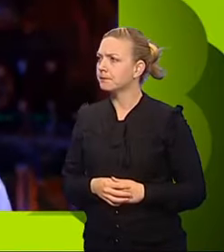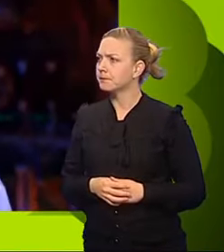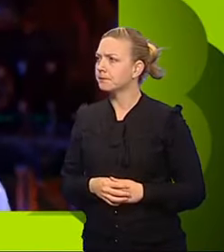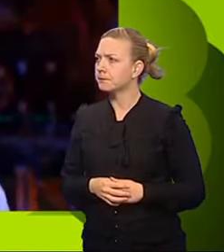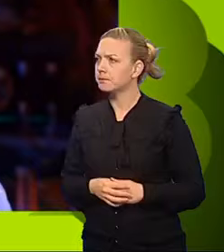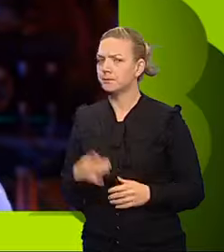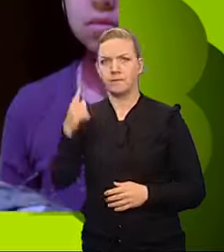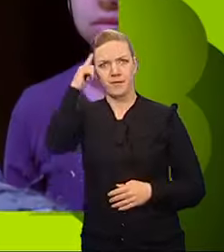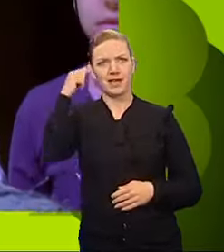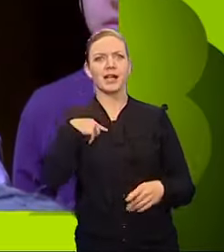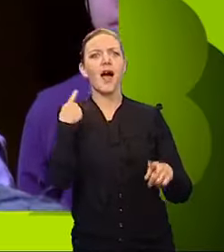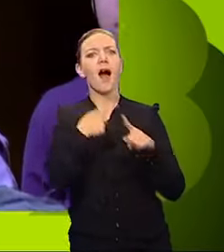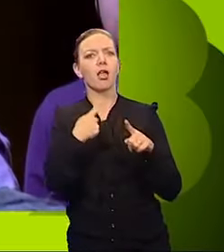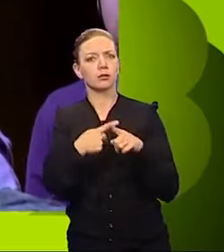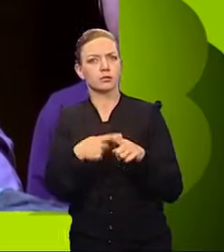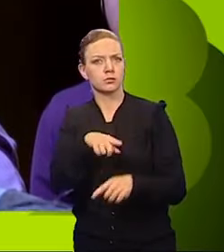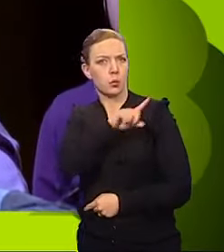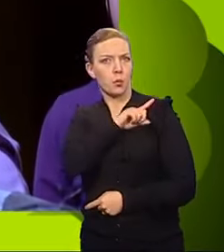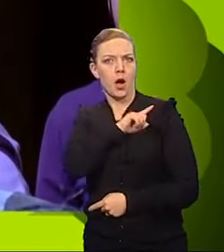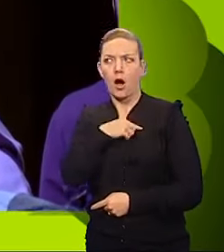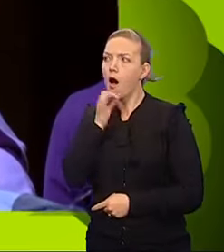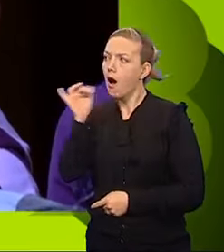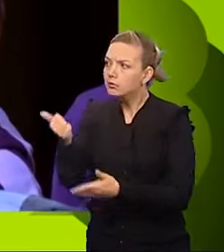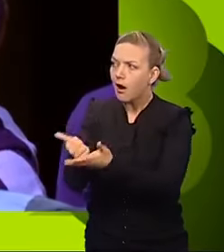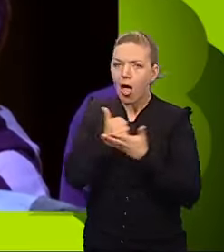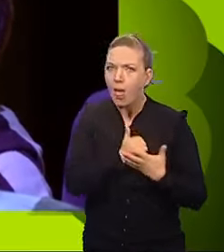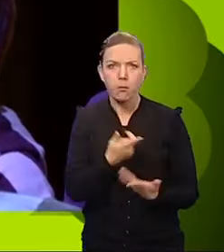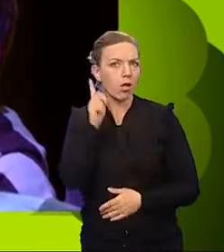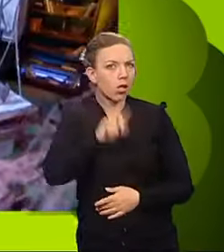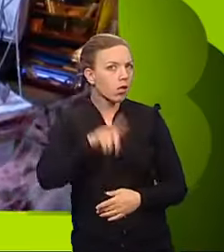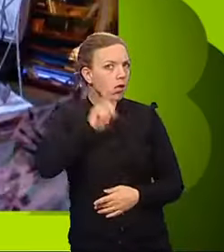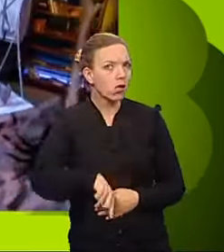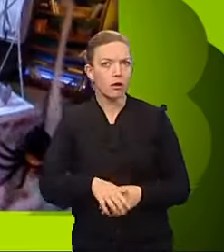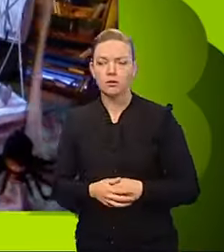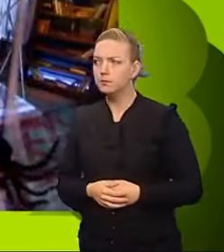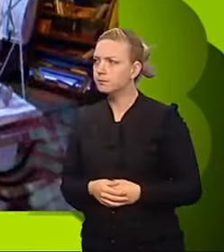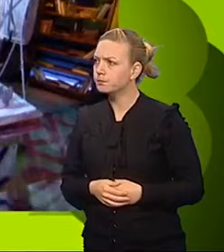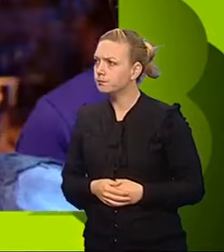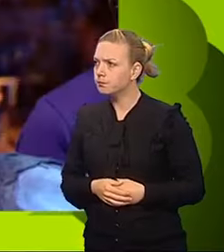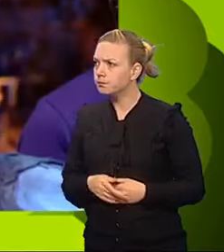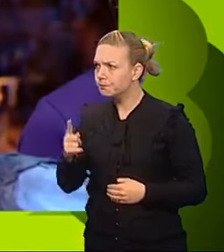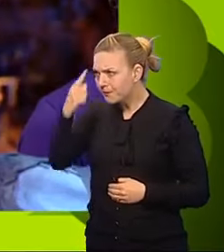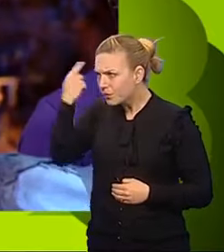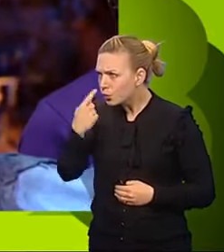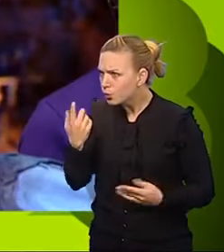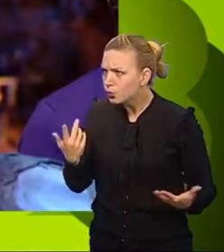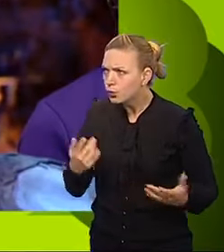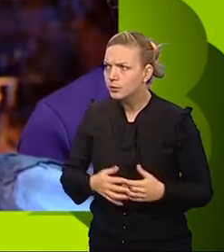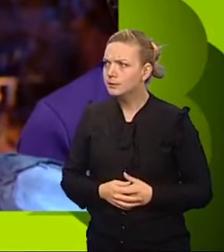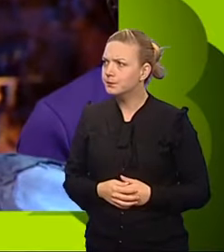saboteur was Elliot because every time I asked him to help he just ignored me. Elliot. Who do you think the saboteur was?